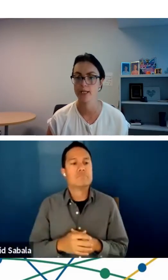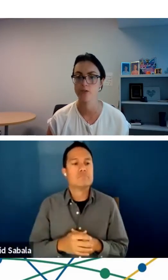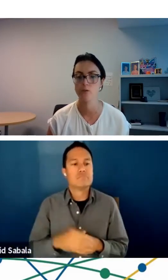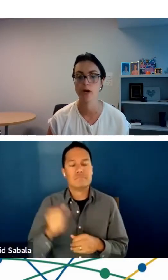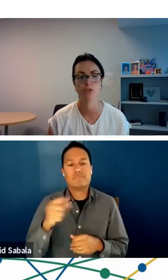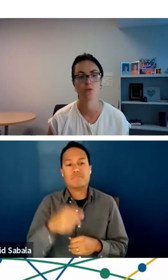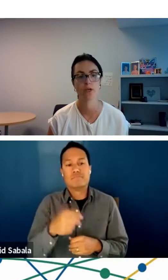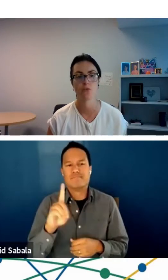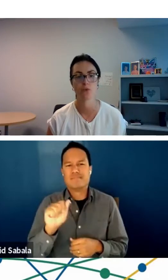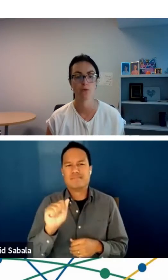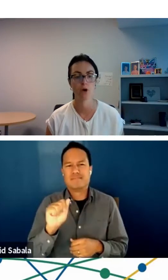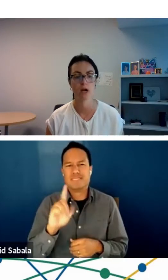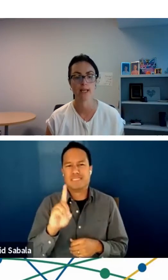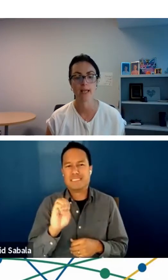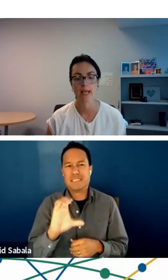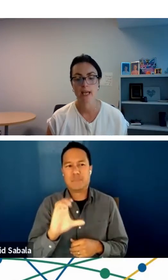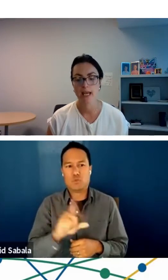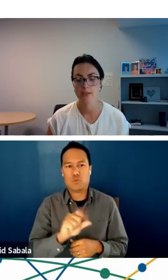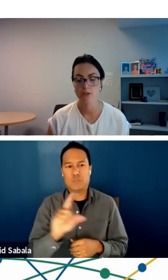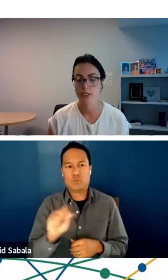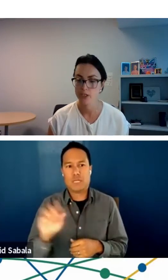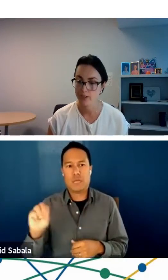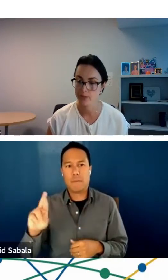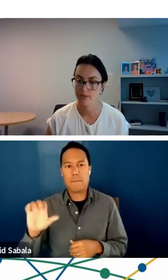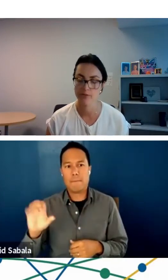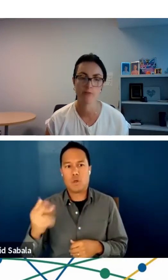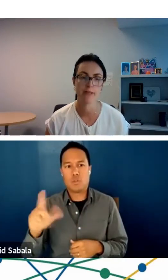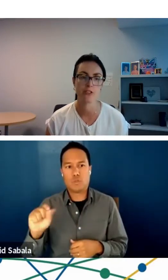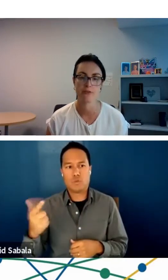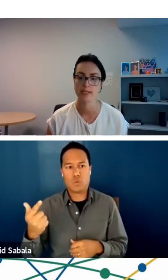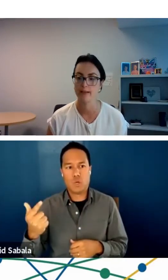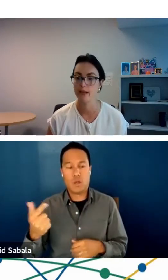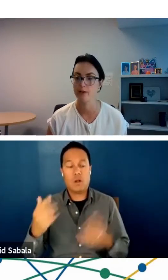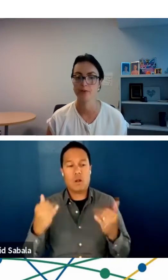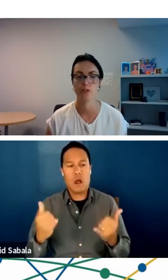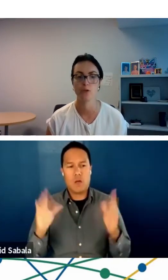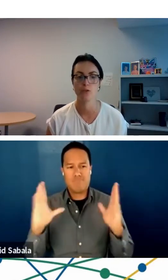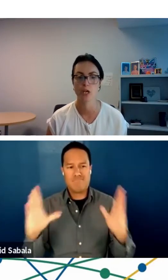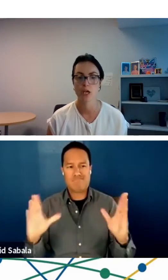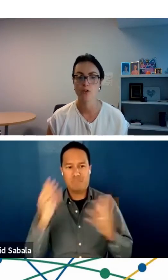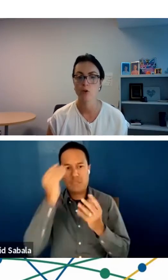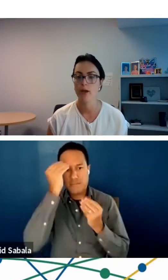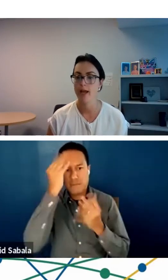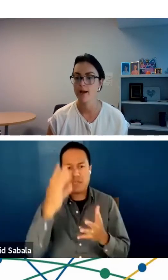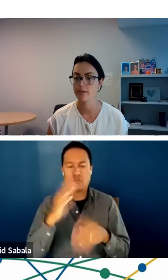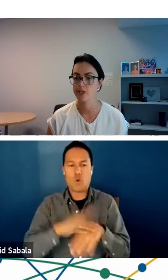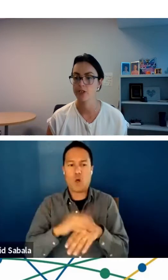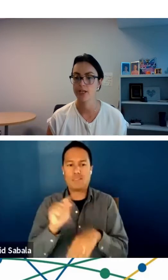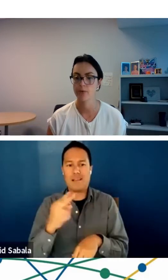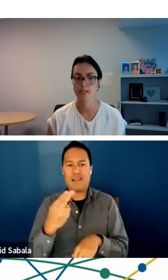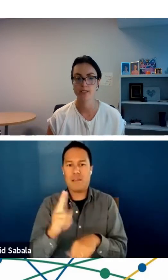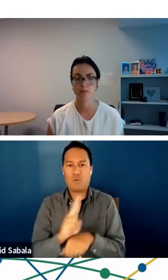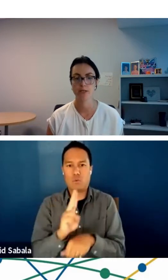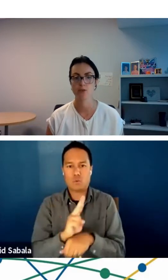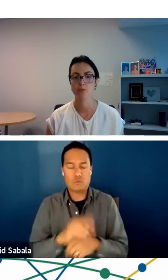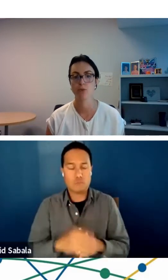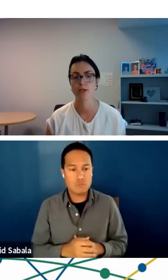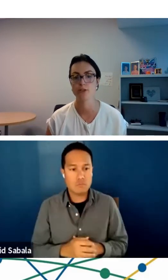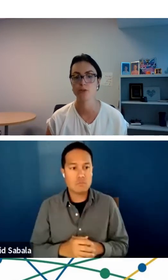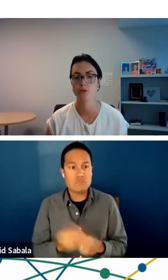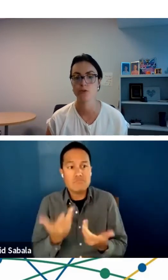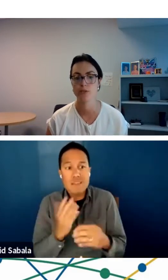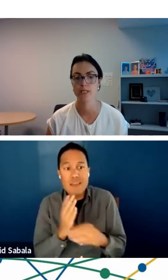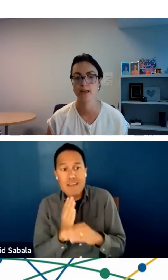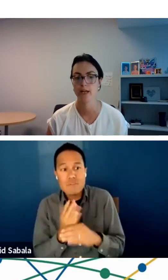2020 to March 2021. And so here's a little bit of information on telehealth use. So on average, study participants